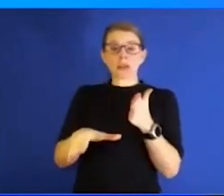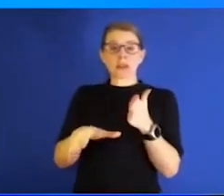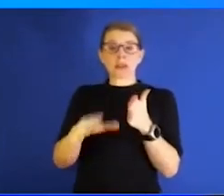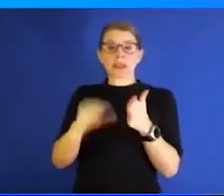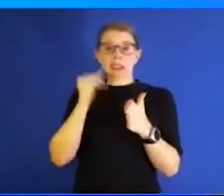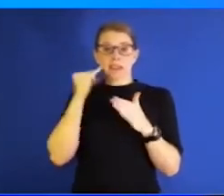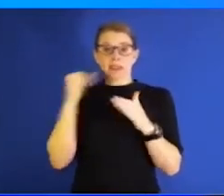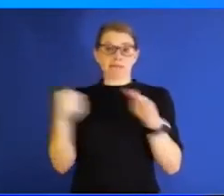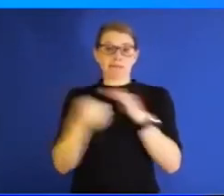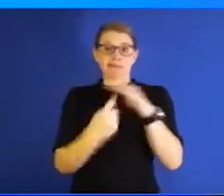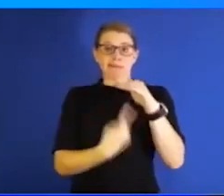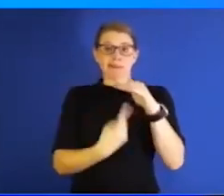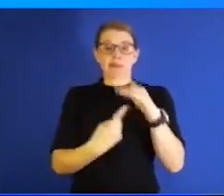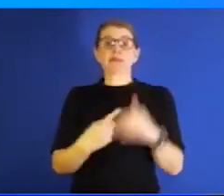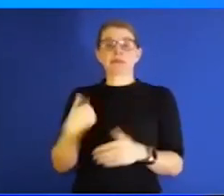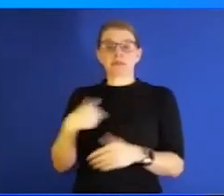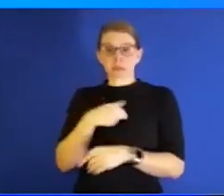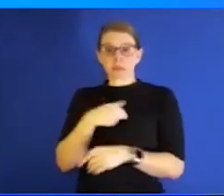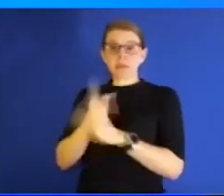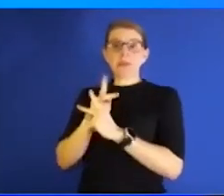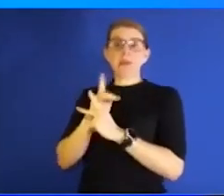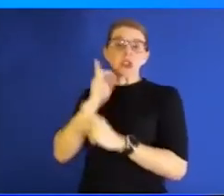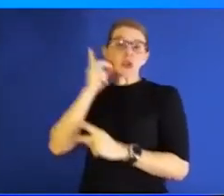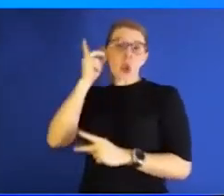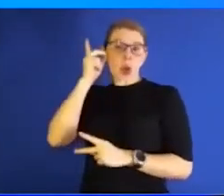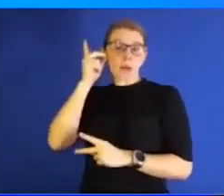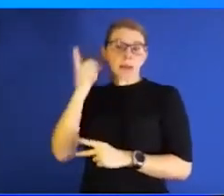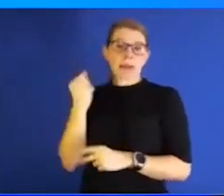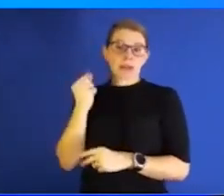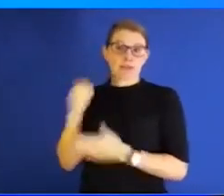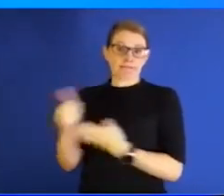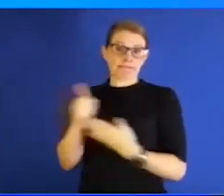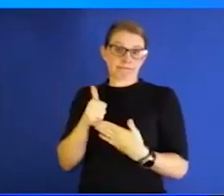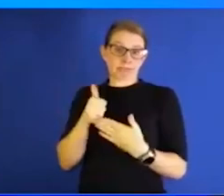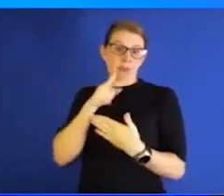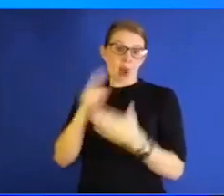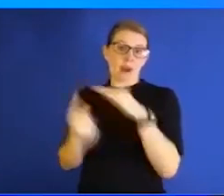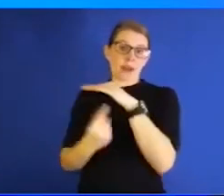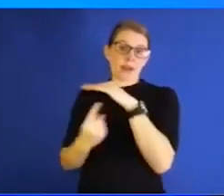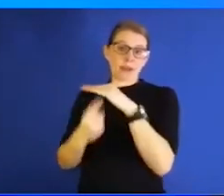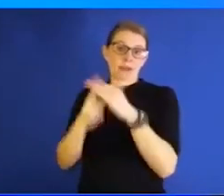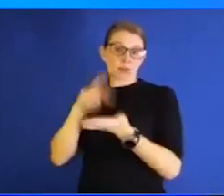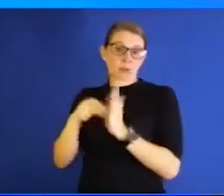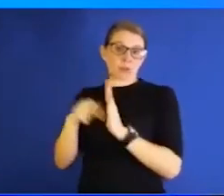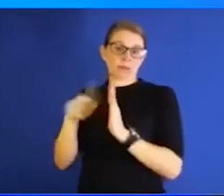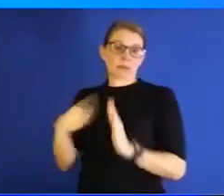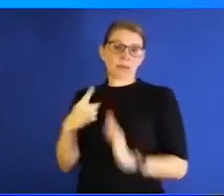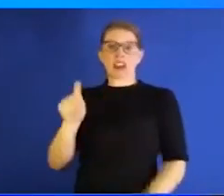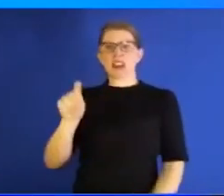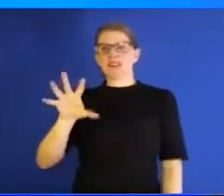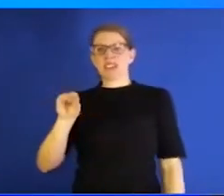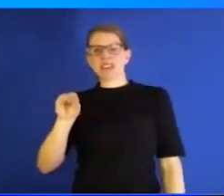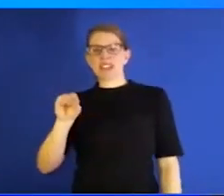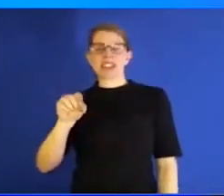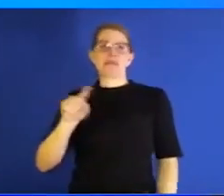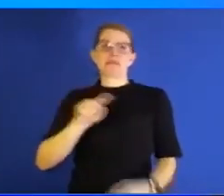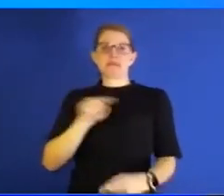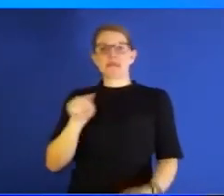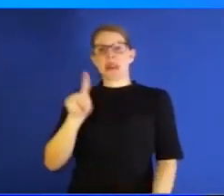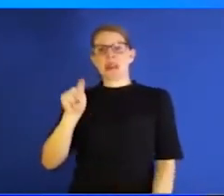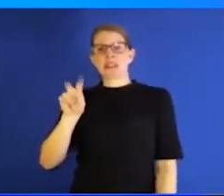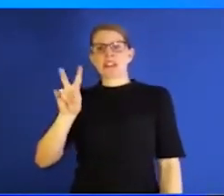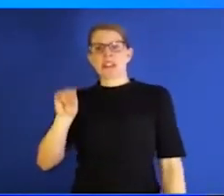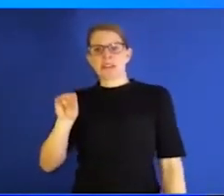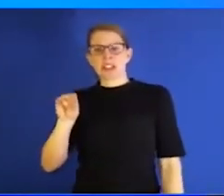isolation facility. And that was very, very helpful. I think we probably had as many as 150, 170 students in there at any given